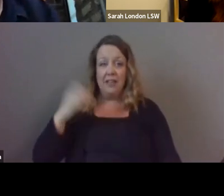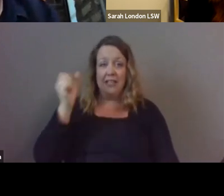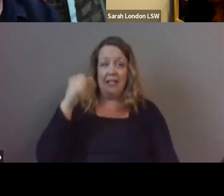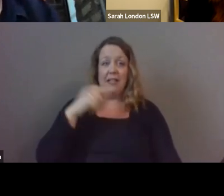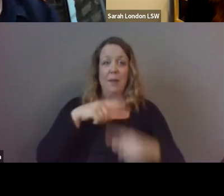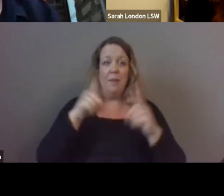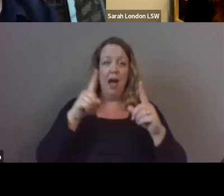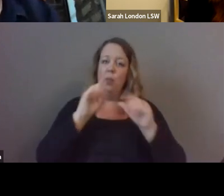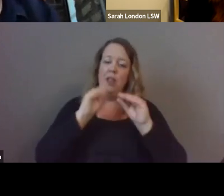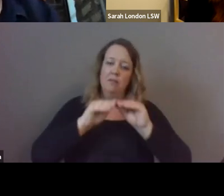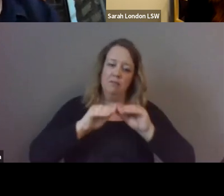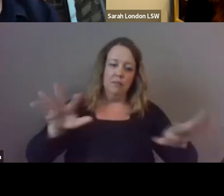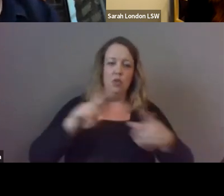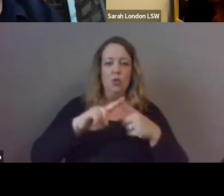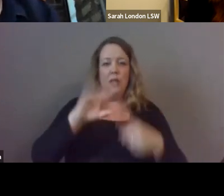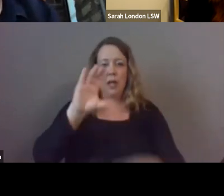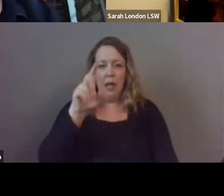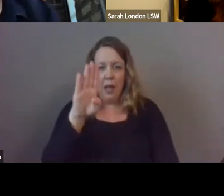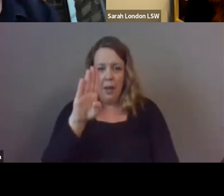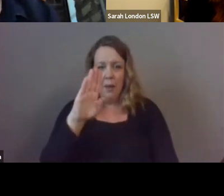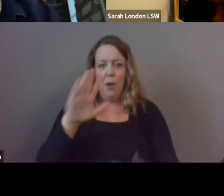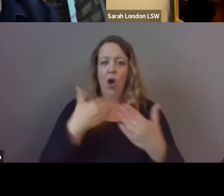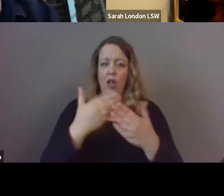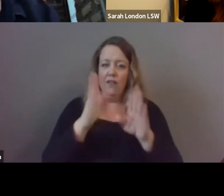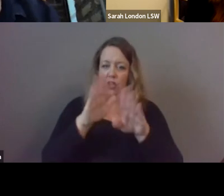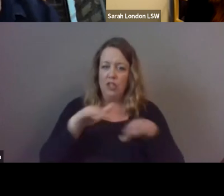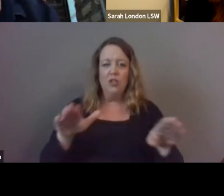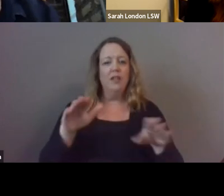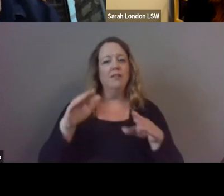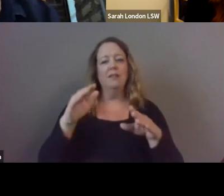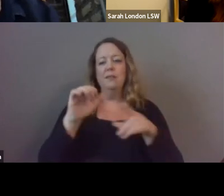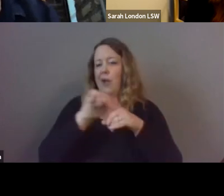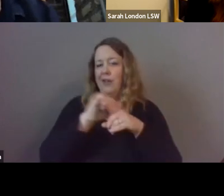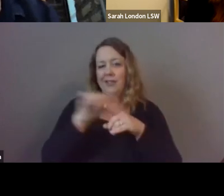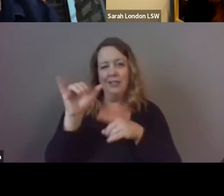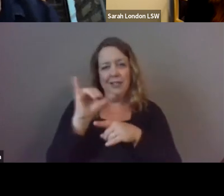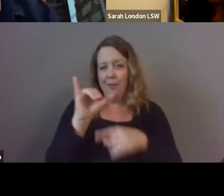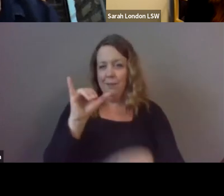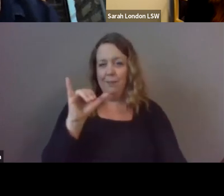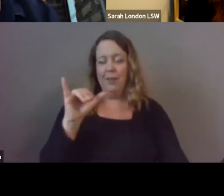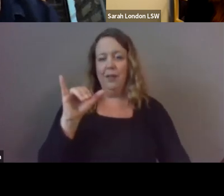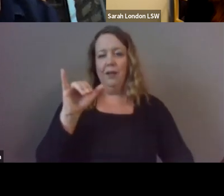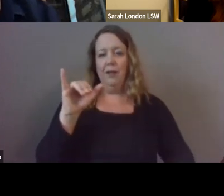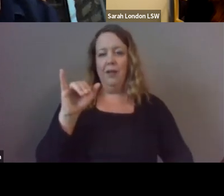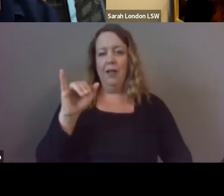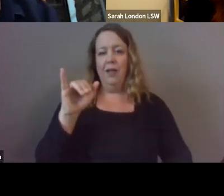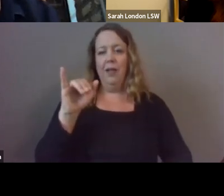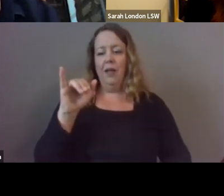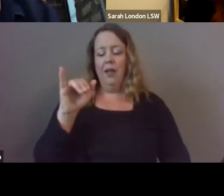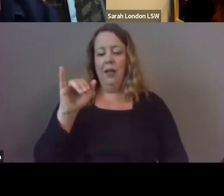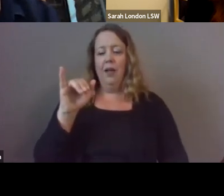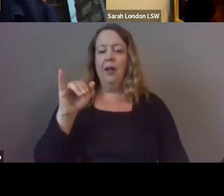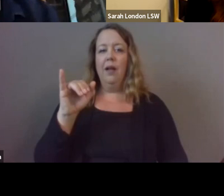right so all of our kids practice that same the way it was explained to me youth development when you see it